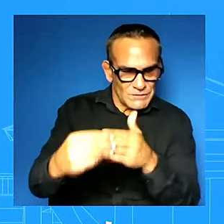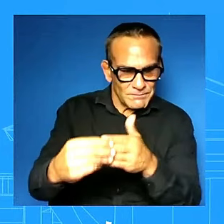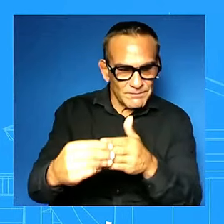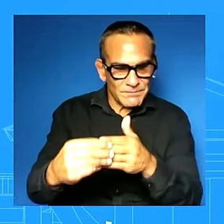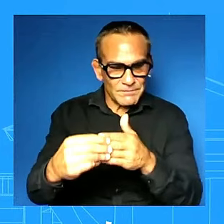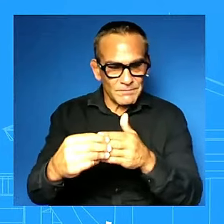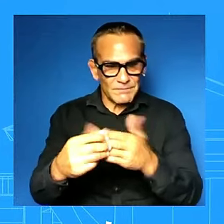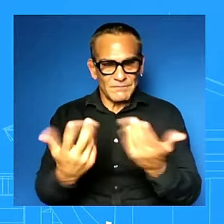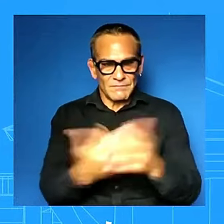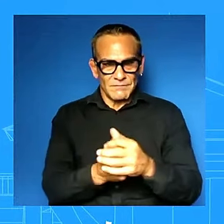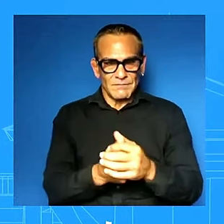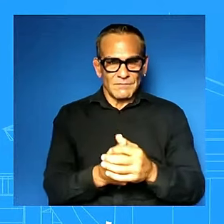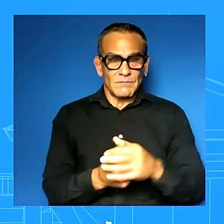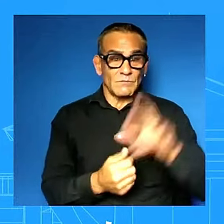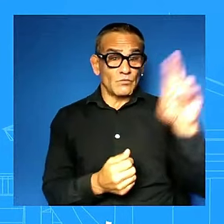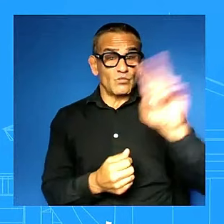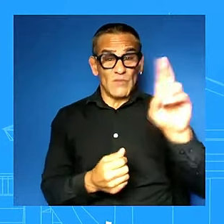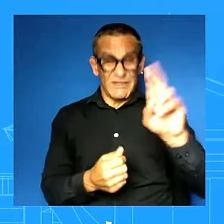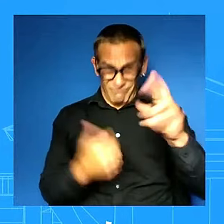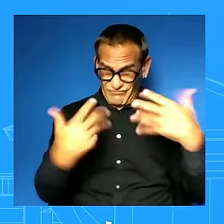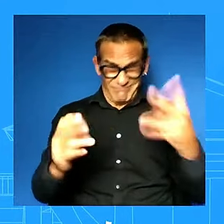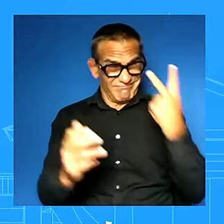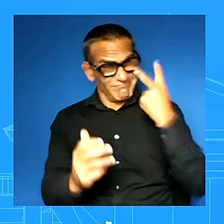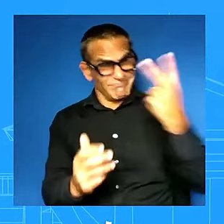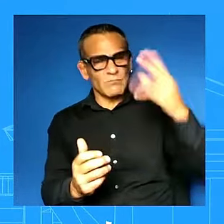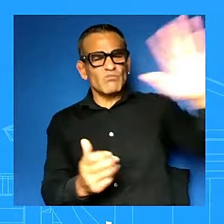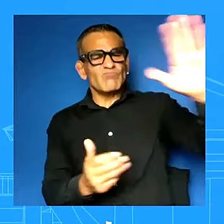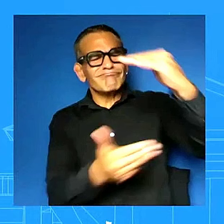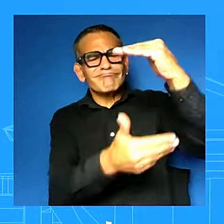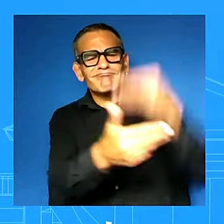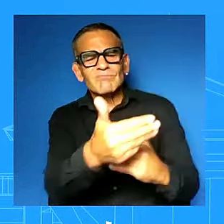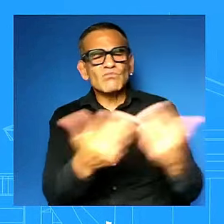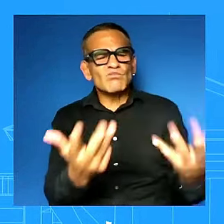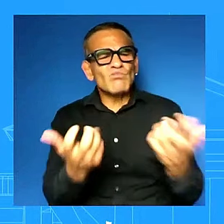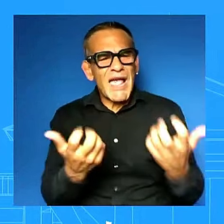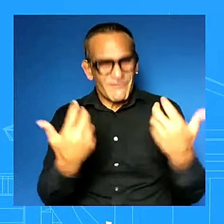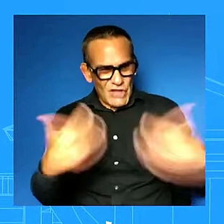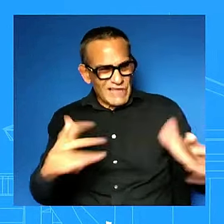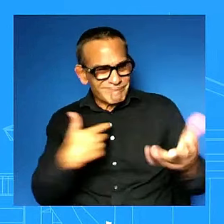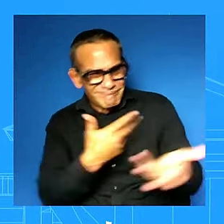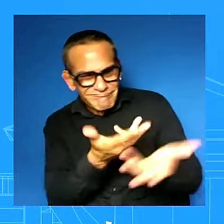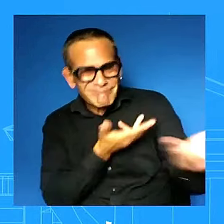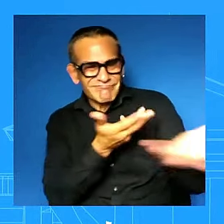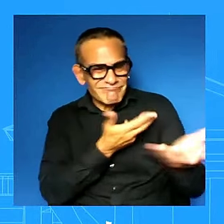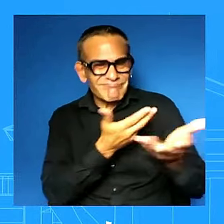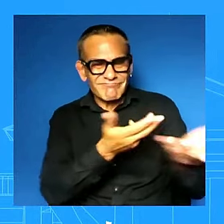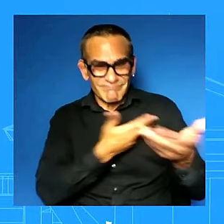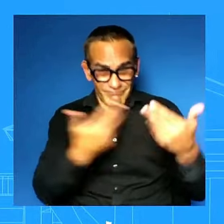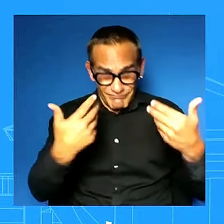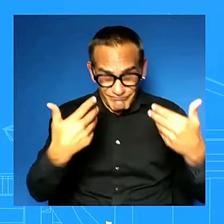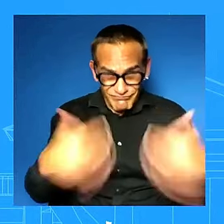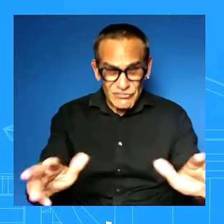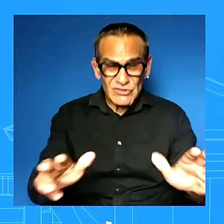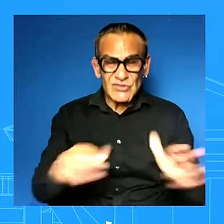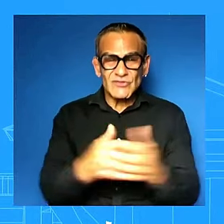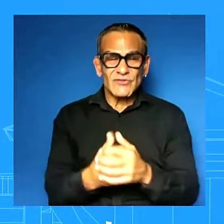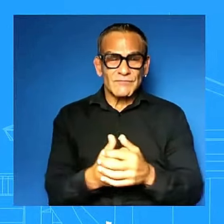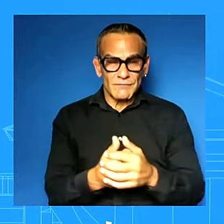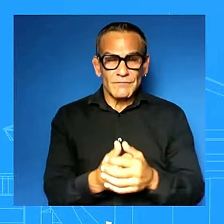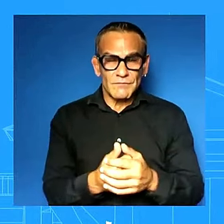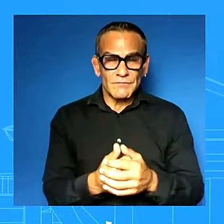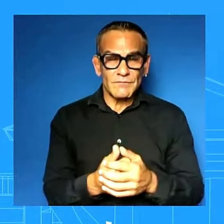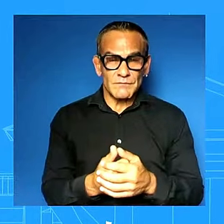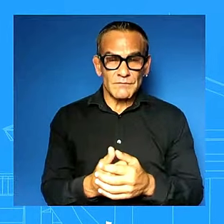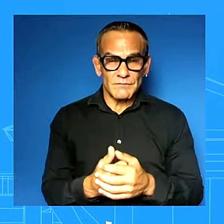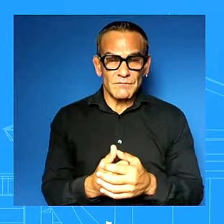saw that we saw the back and forth with the president at two at two uh state of the unions where certainly he pushed back